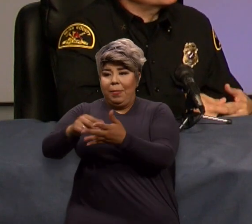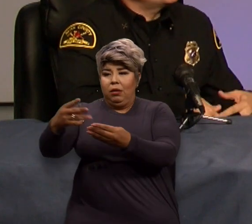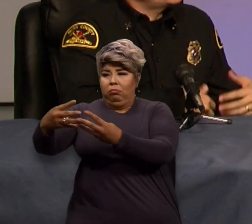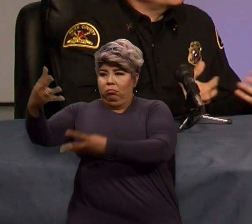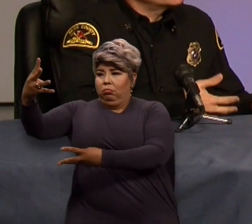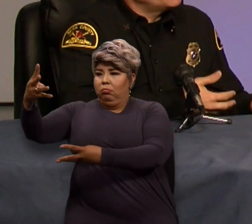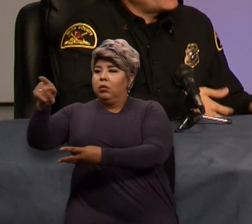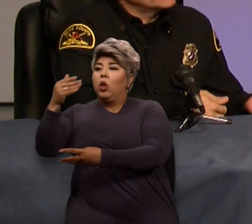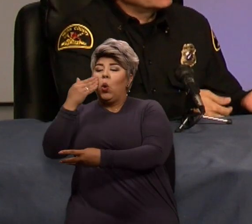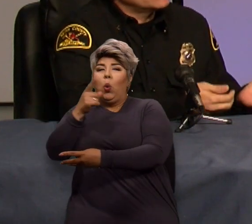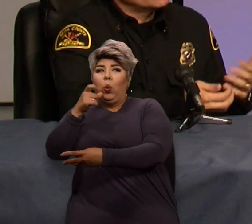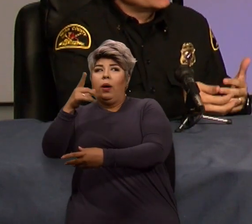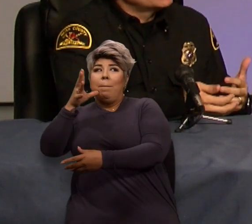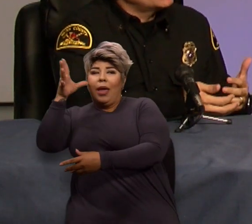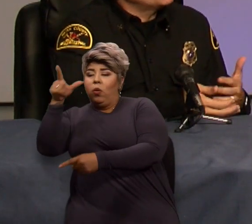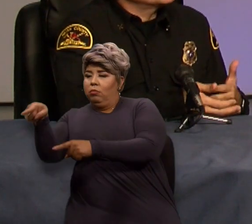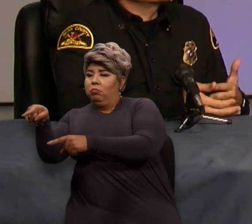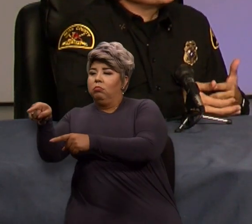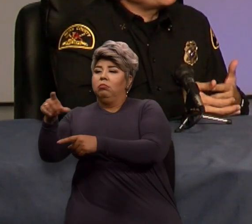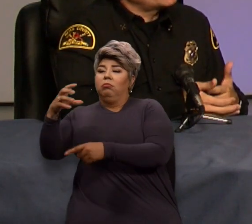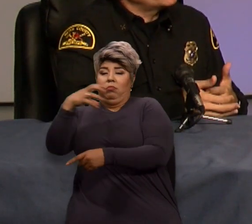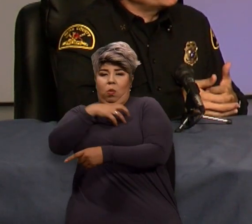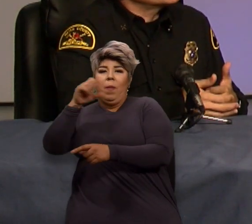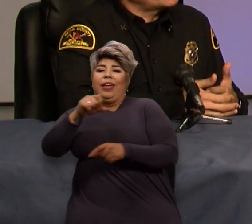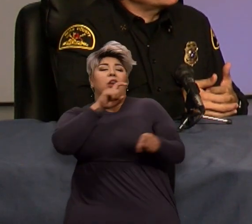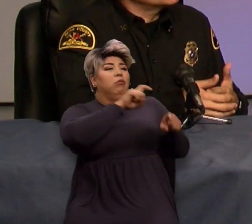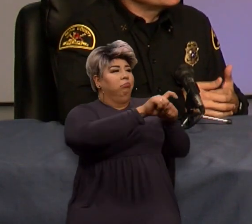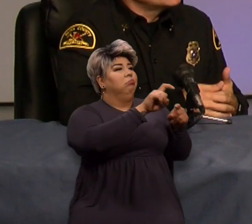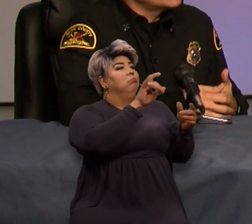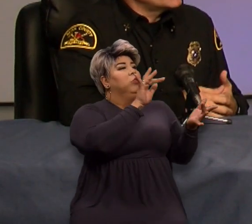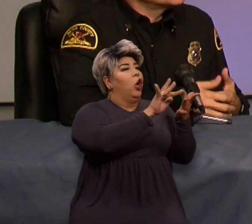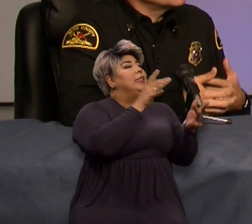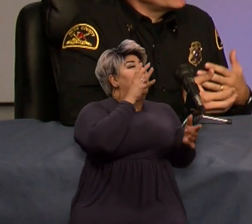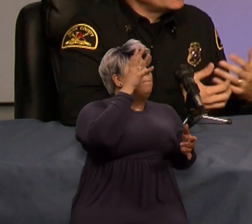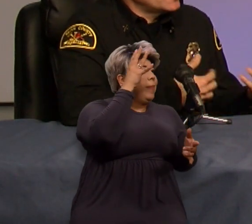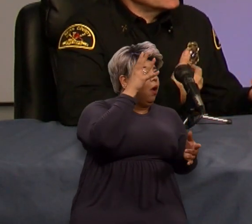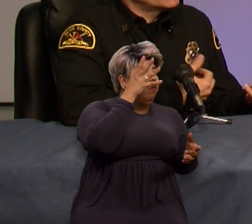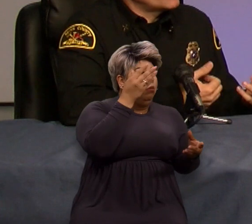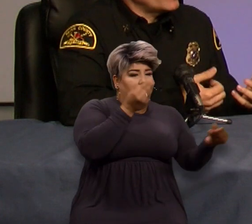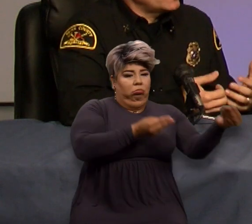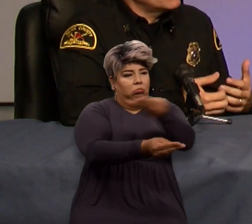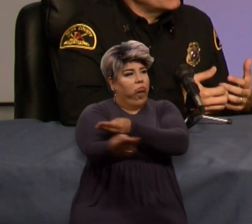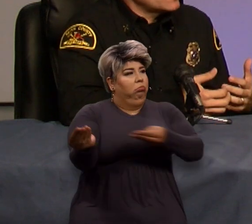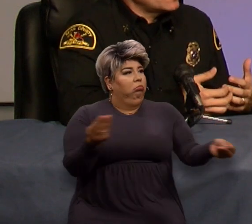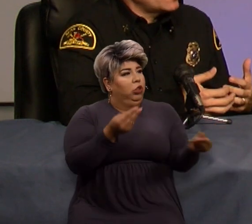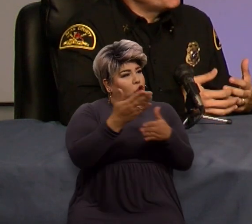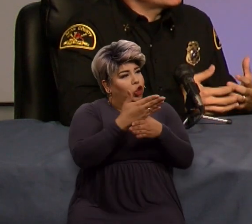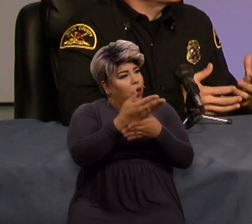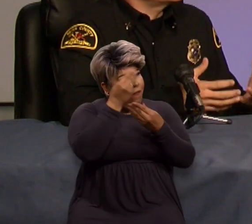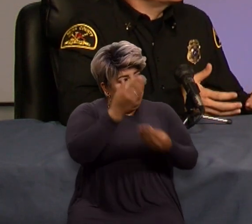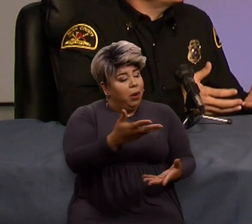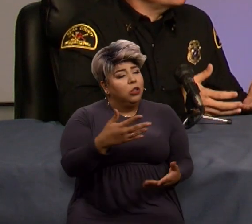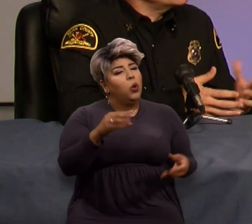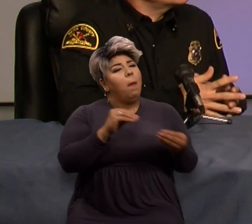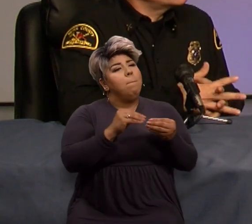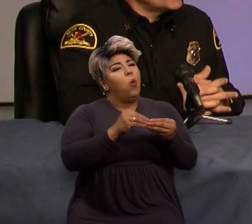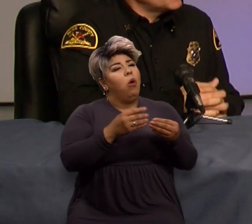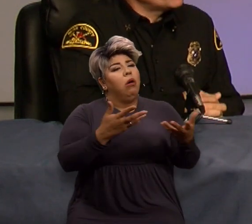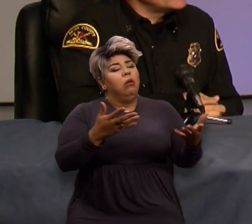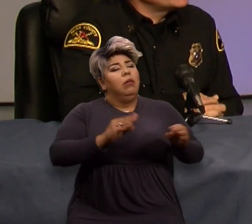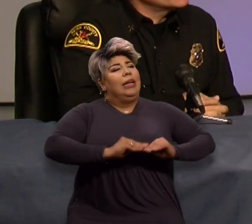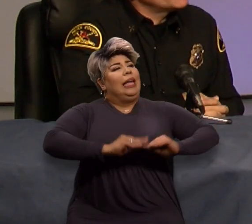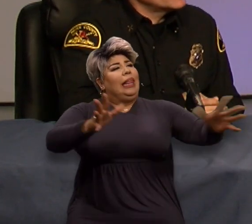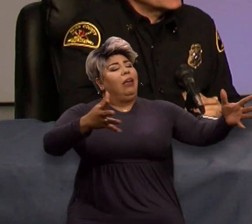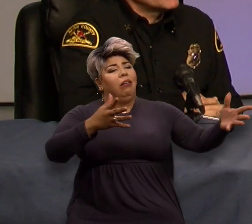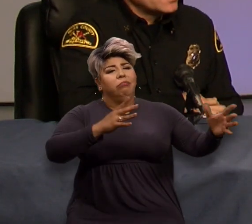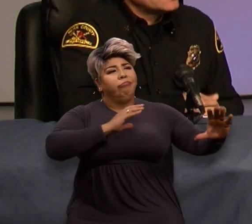in contact with a parent to advise them of what's going on with their child. So it does create a better link for us to